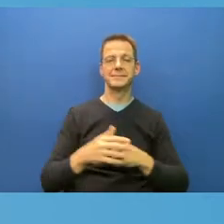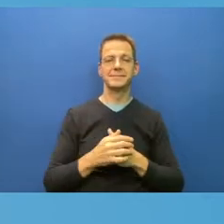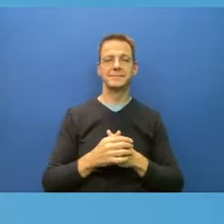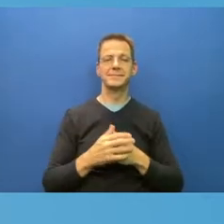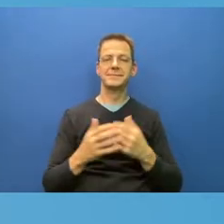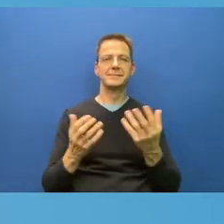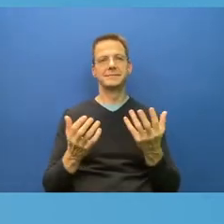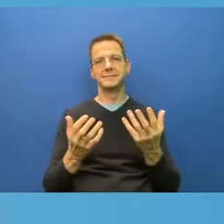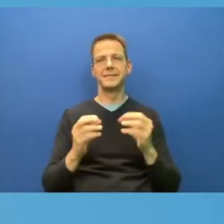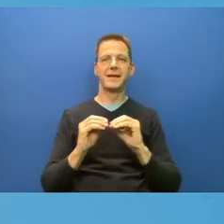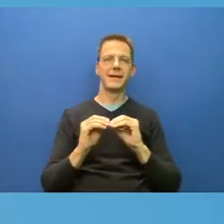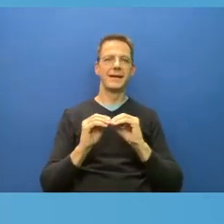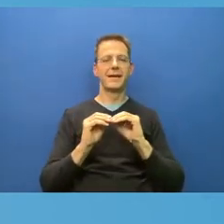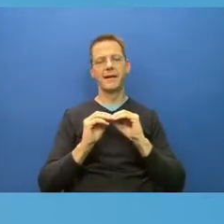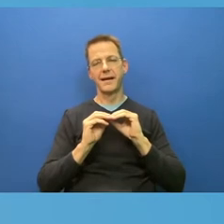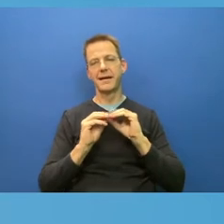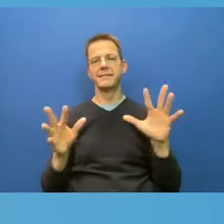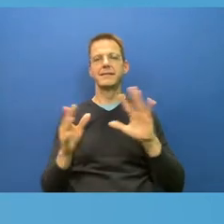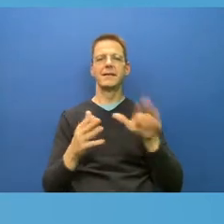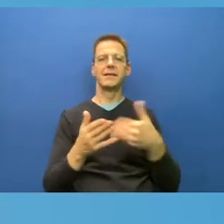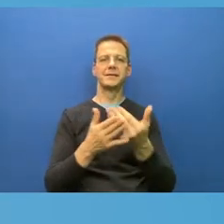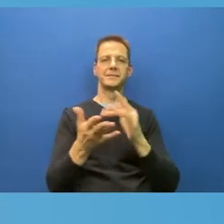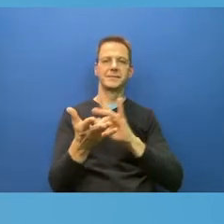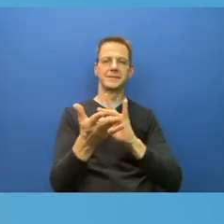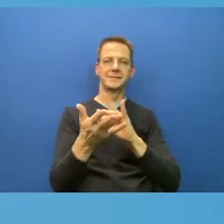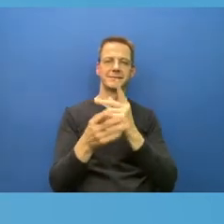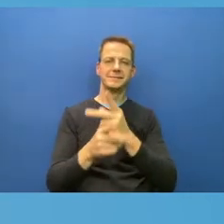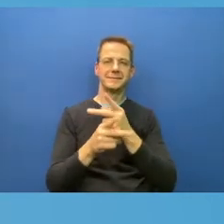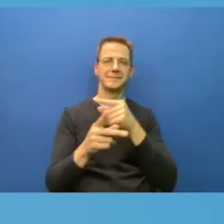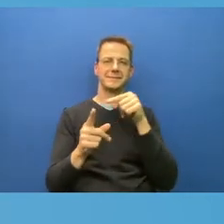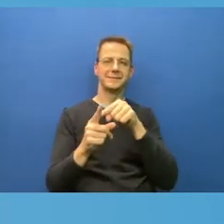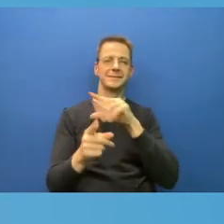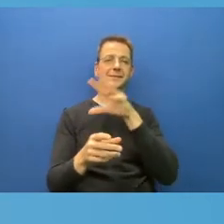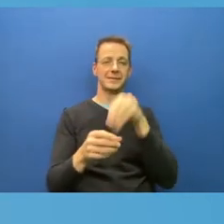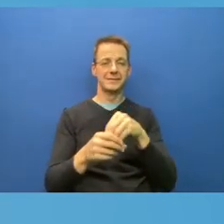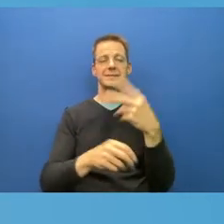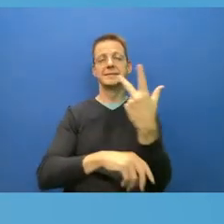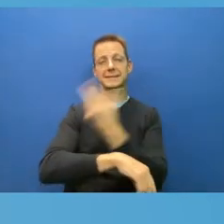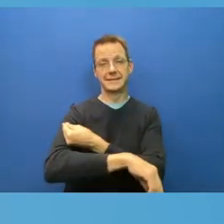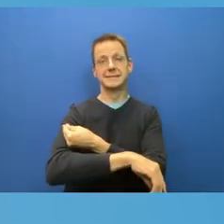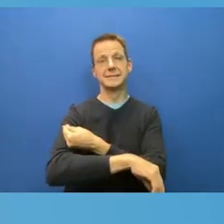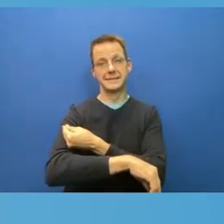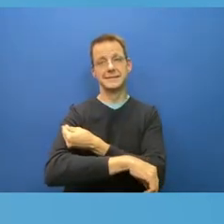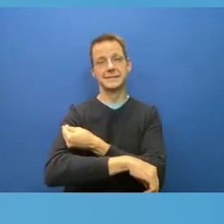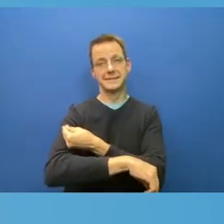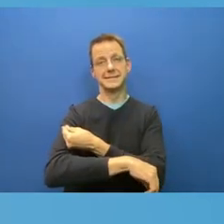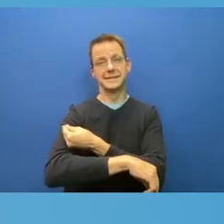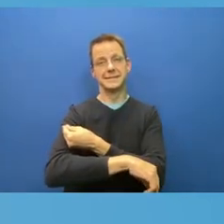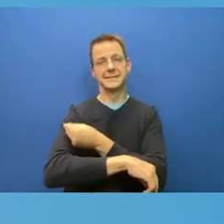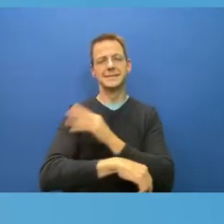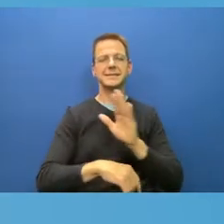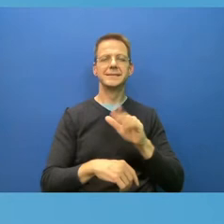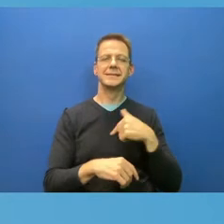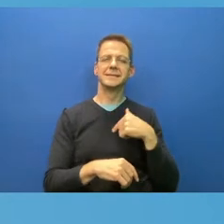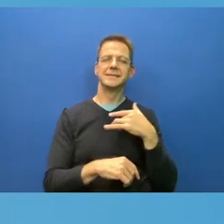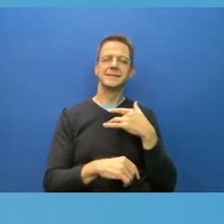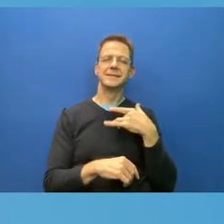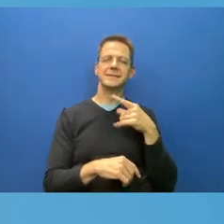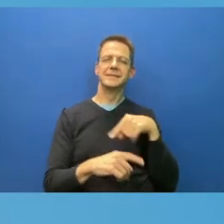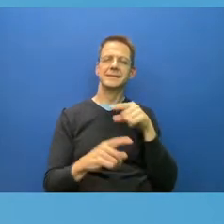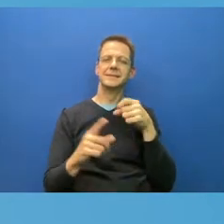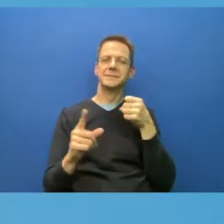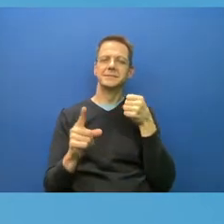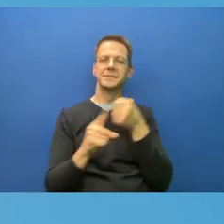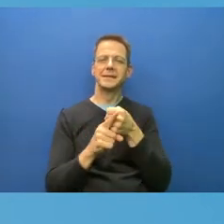But I think we still can impact others' actions. And I would strongly discourage anyone from getting